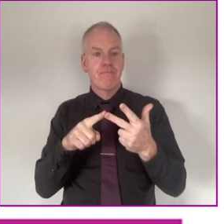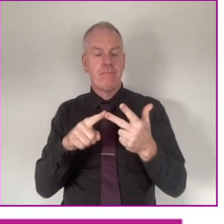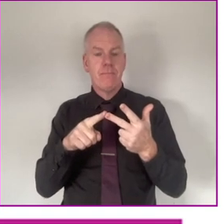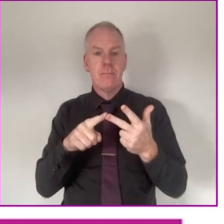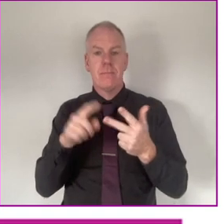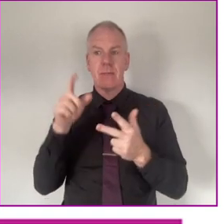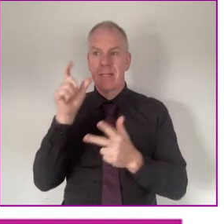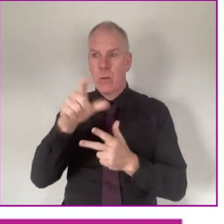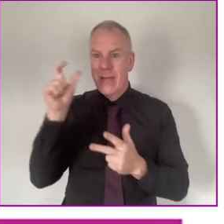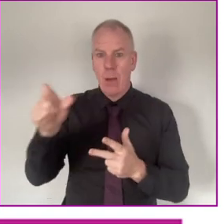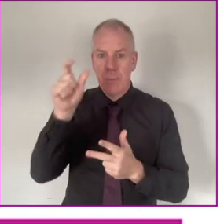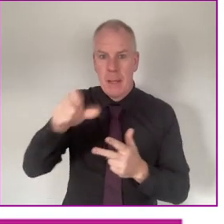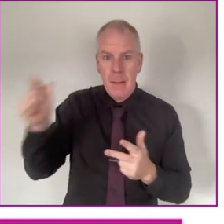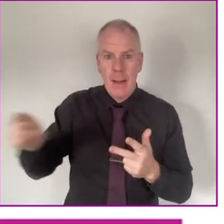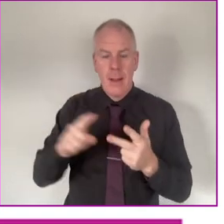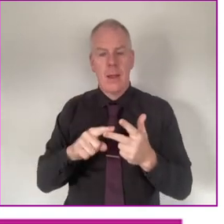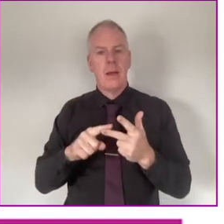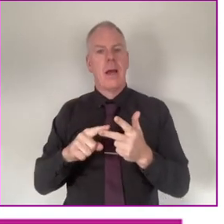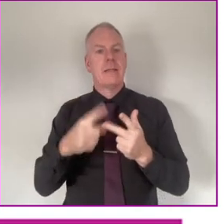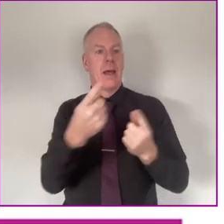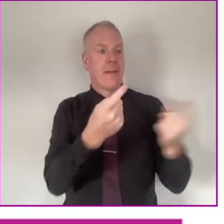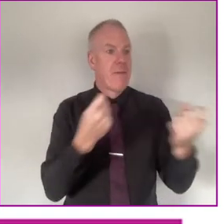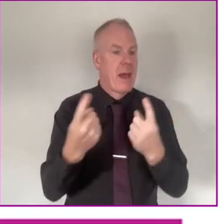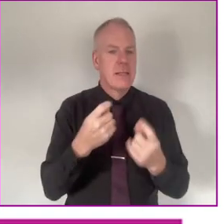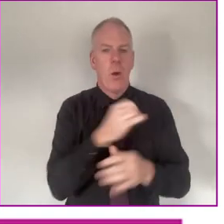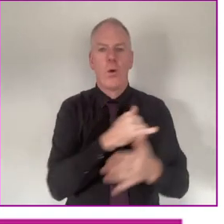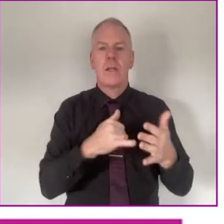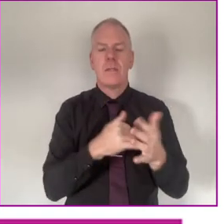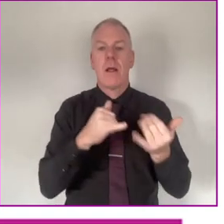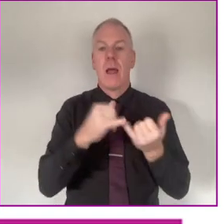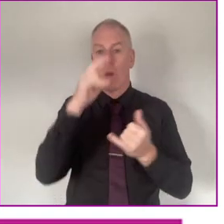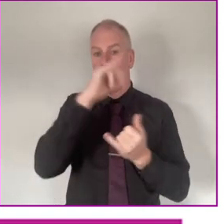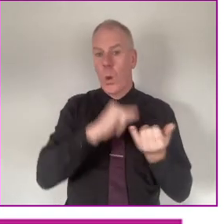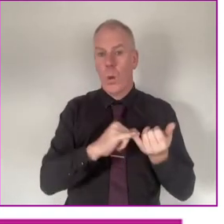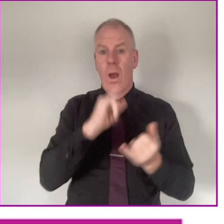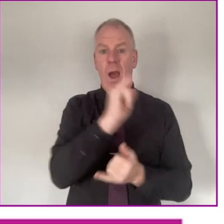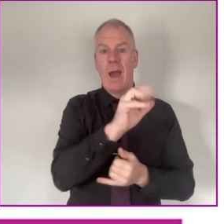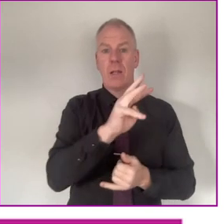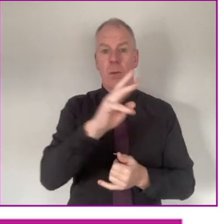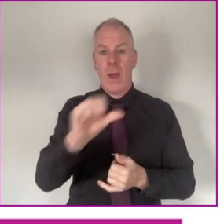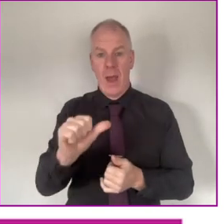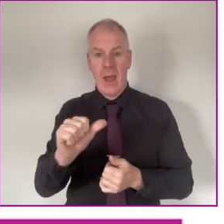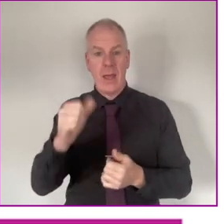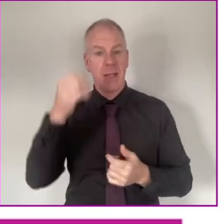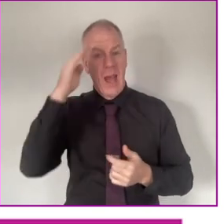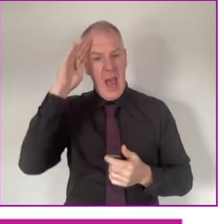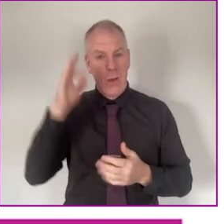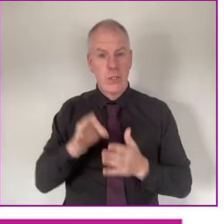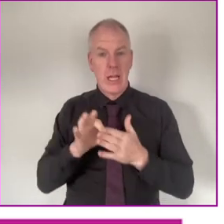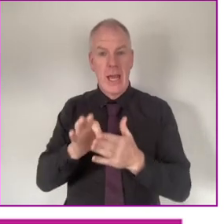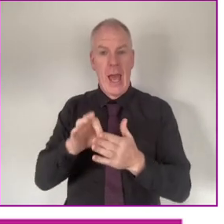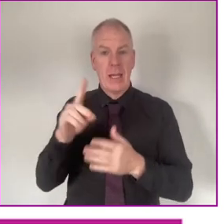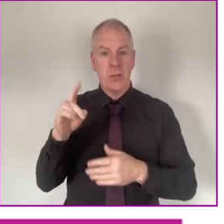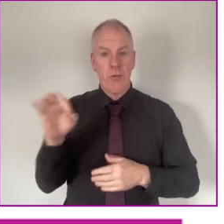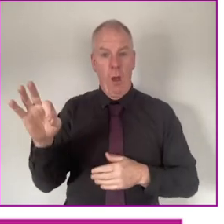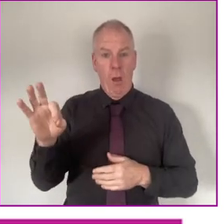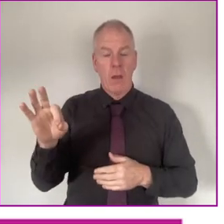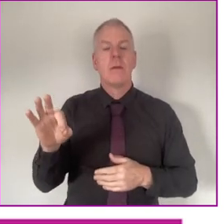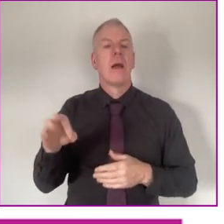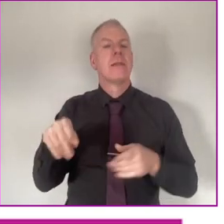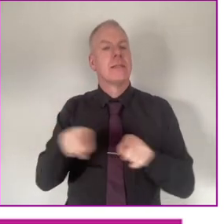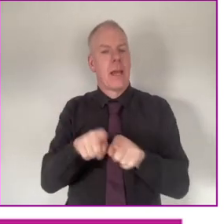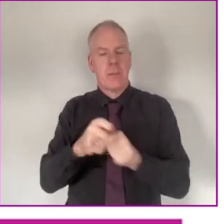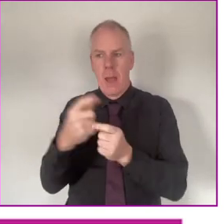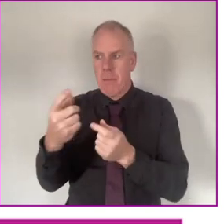counsellors. Then we also invited organisations like IWA and Irish Guide Dogs. But most